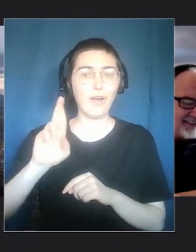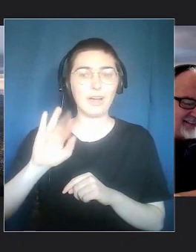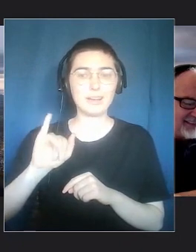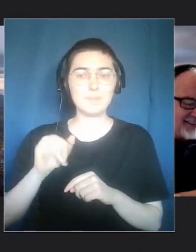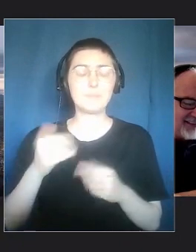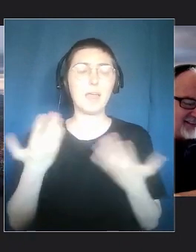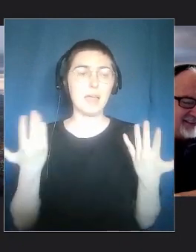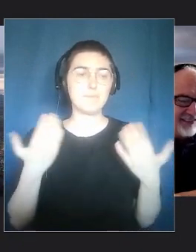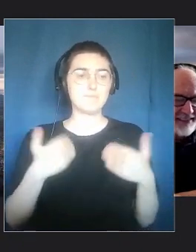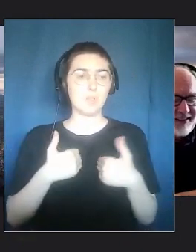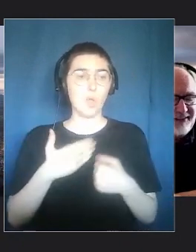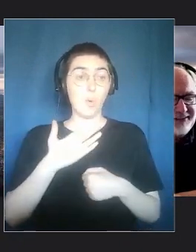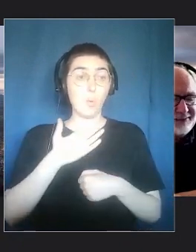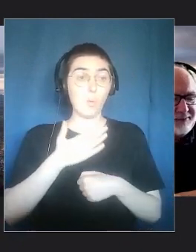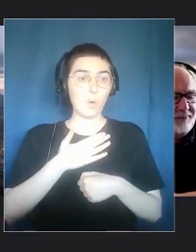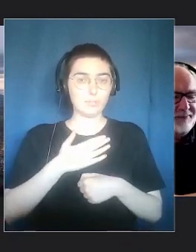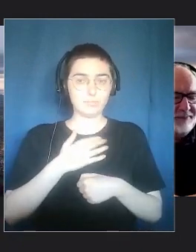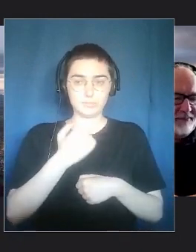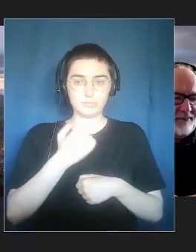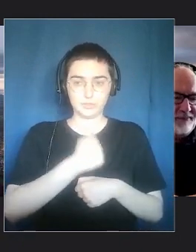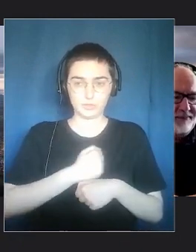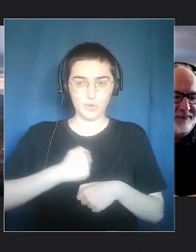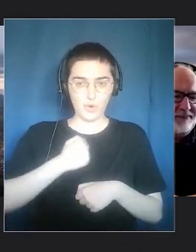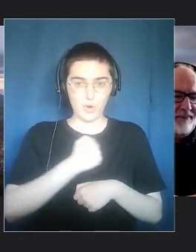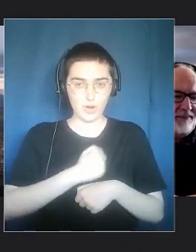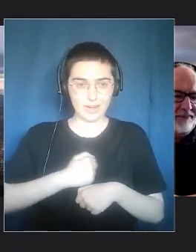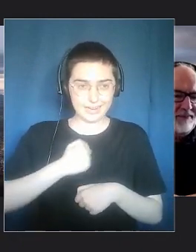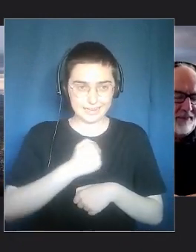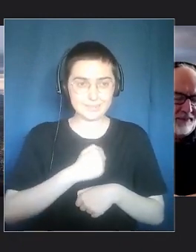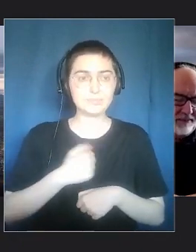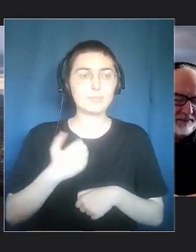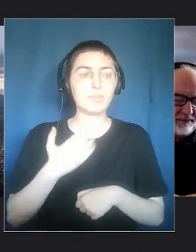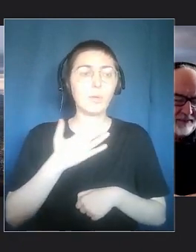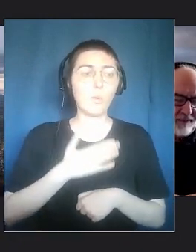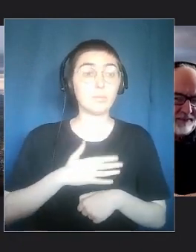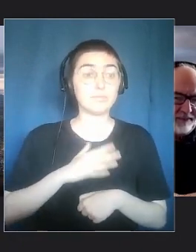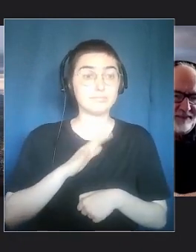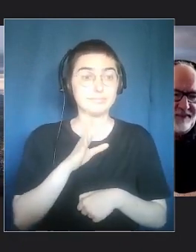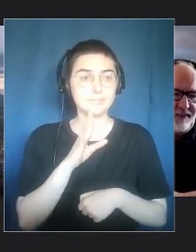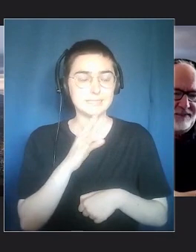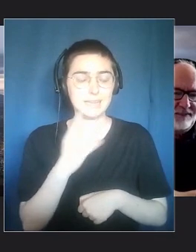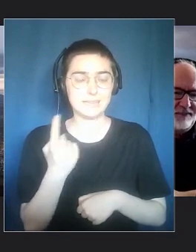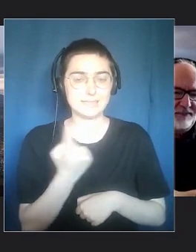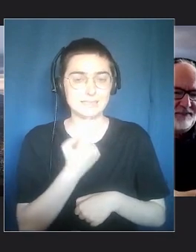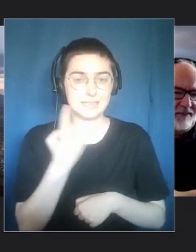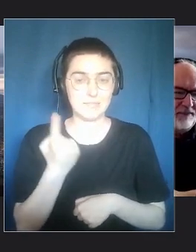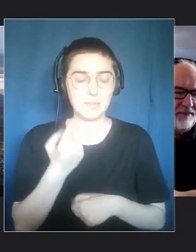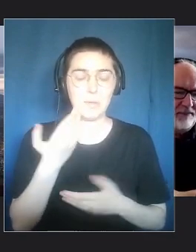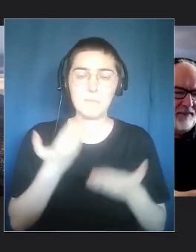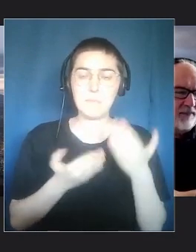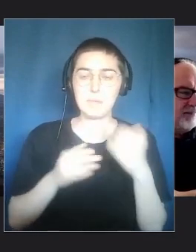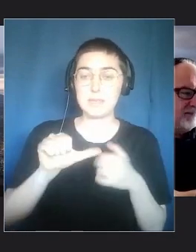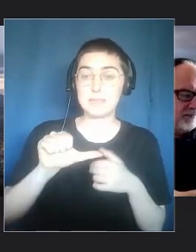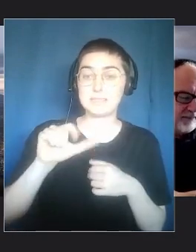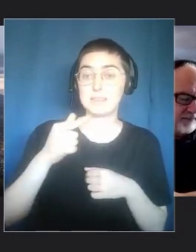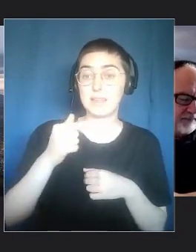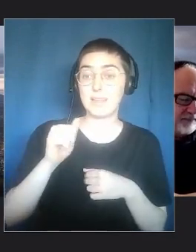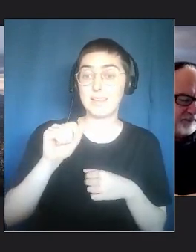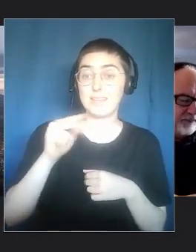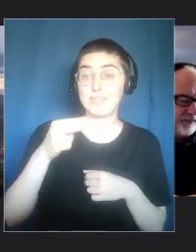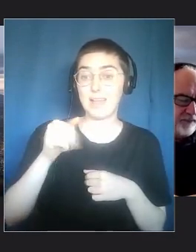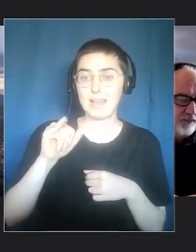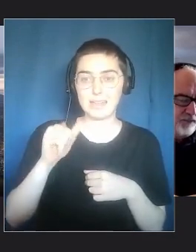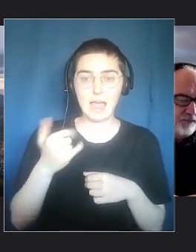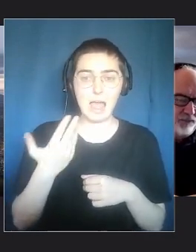I've shown up. I don't want to steal time to further or potential